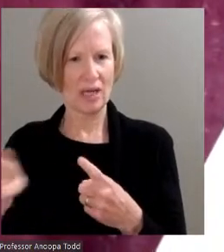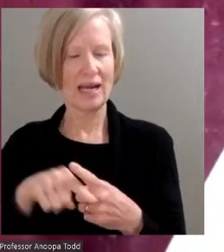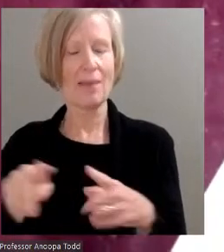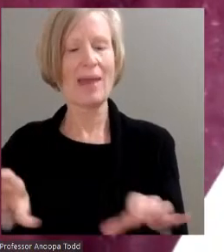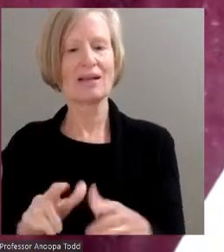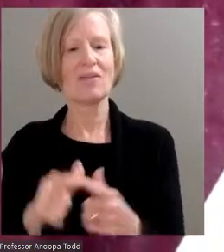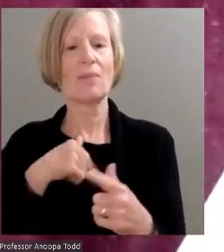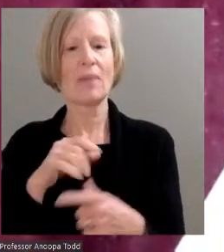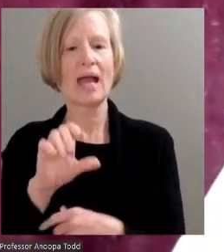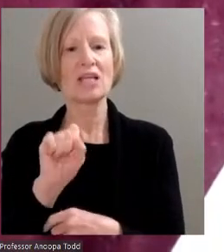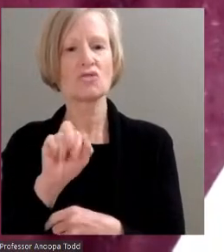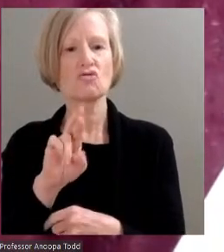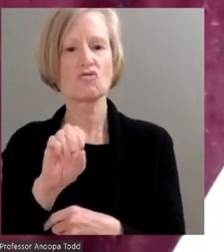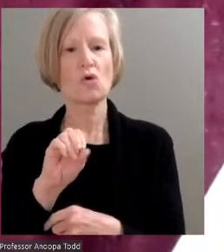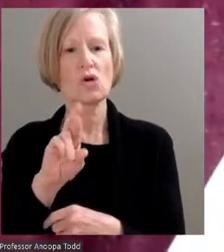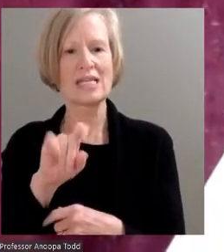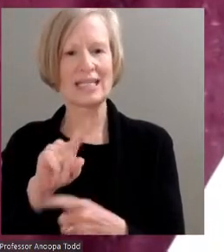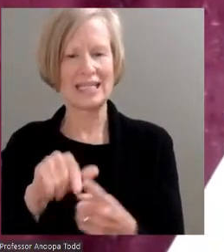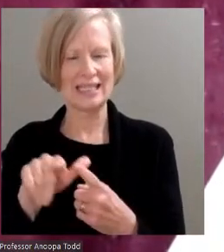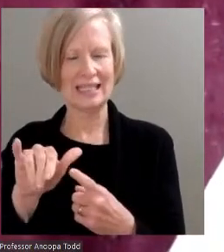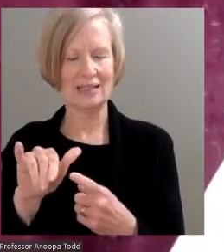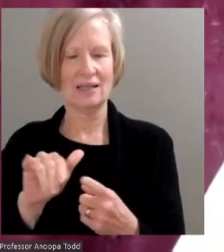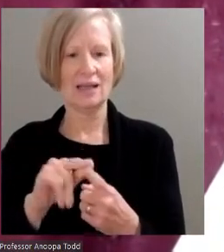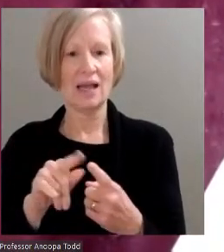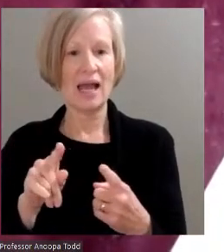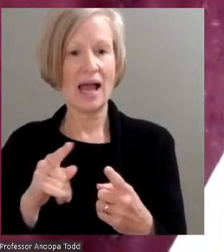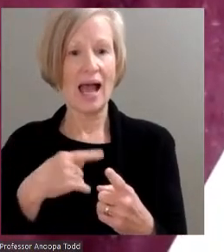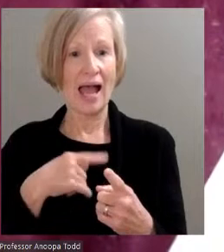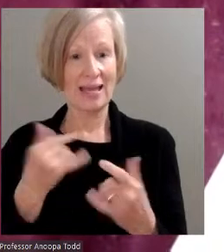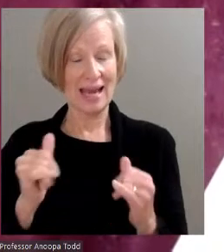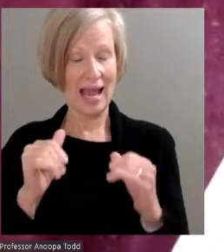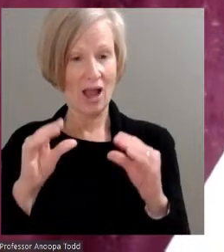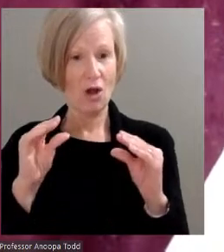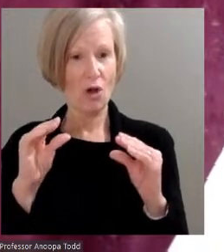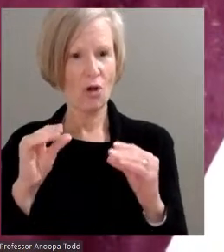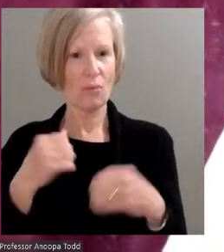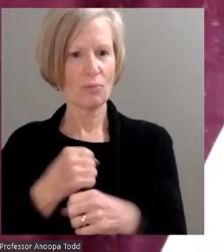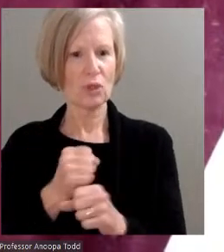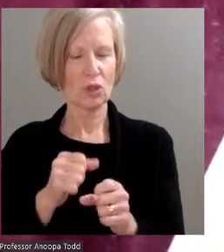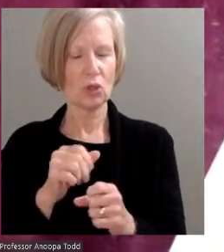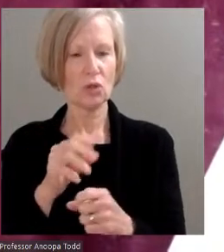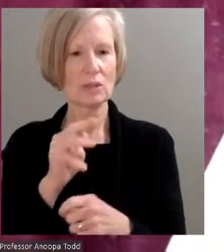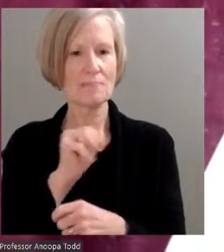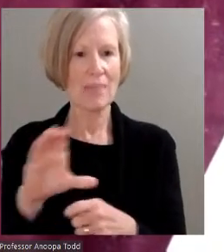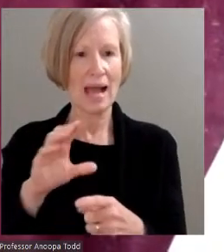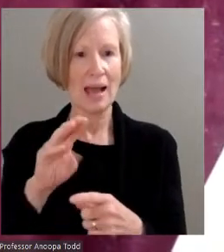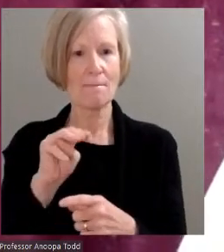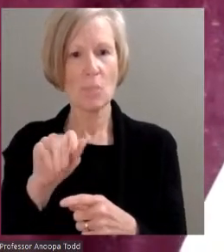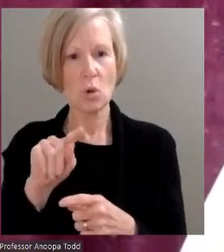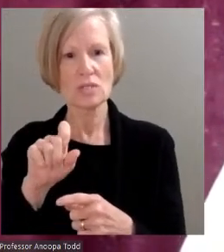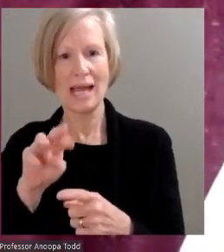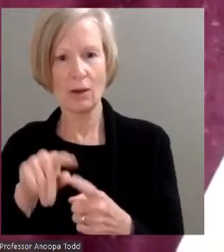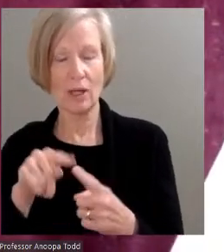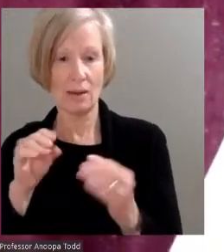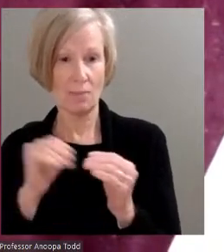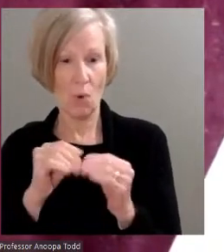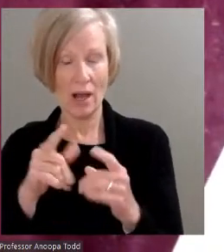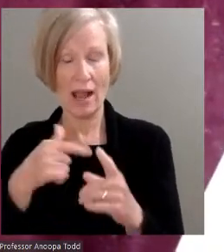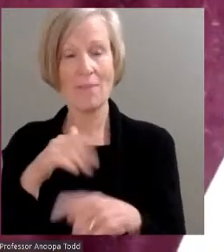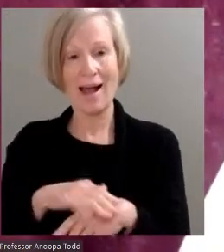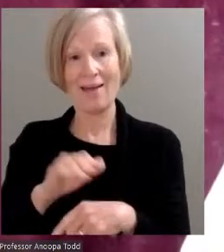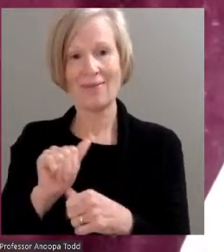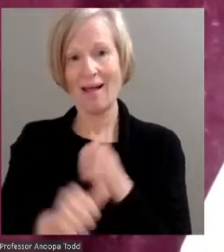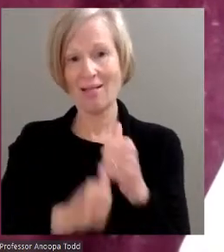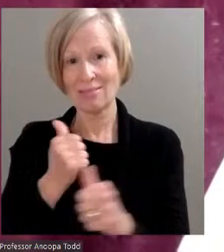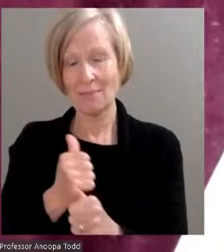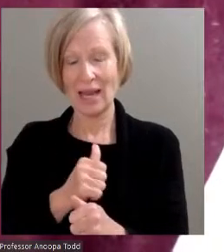my sorority of Delta Sigma Theta. I help produce Mott Motown and more. I serve on Mott Alumni Association Board. I'm a